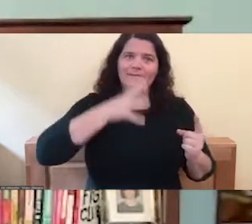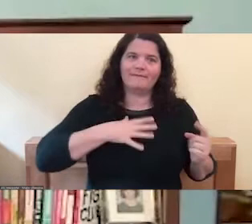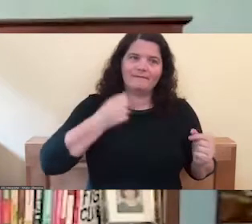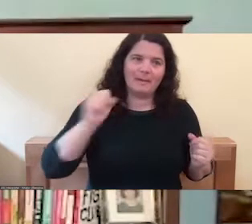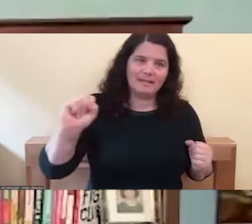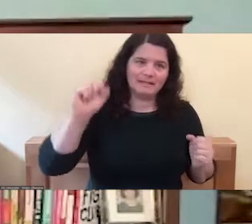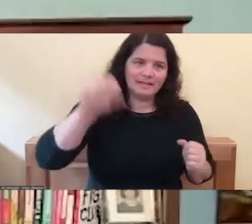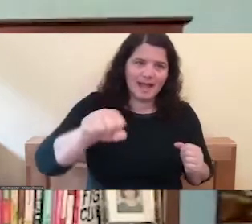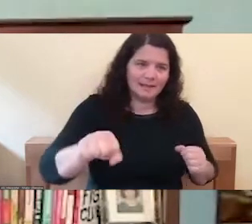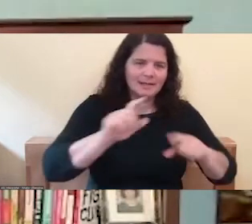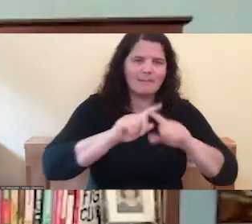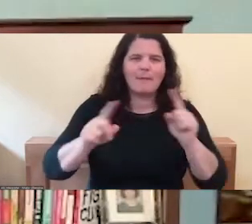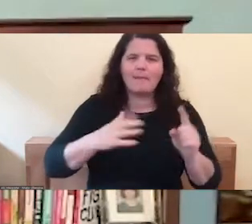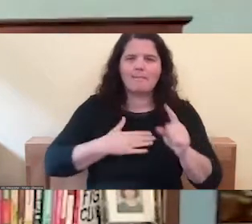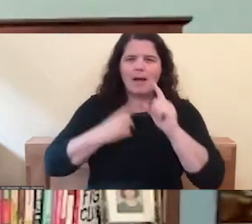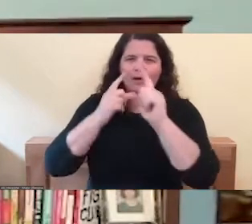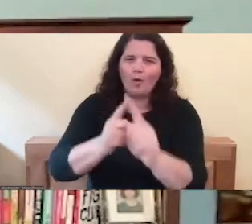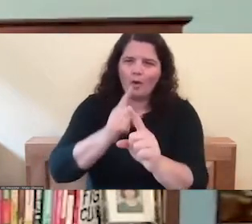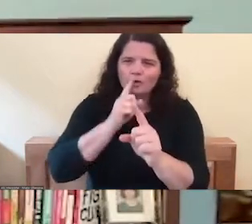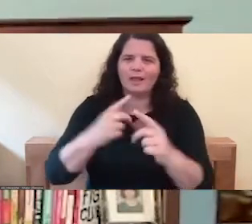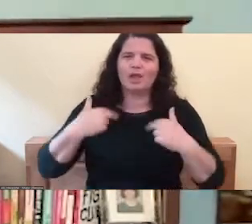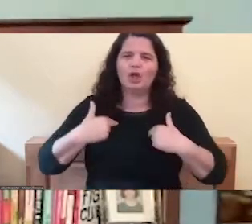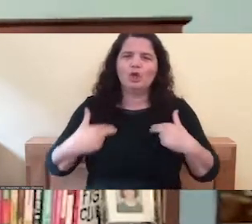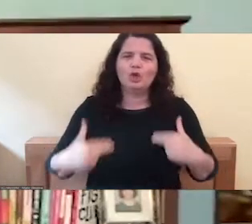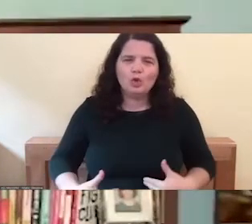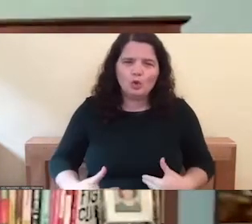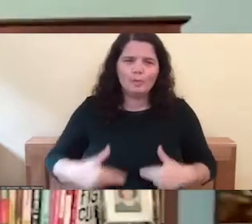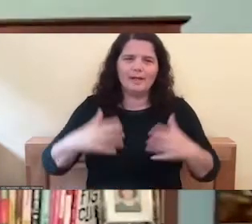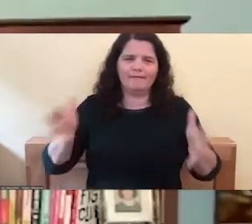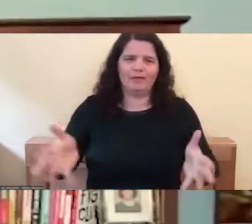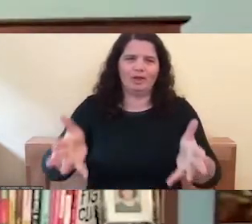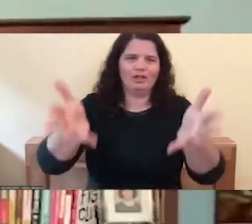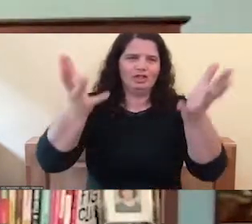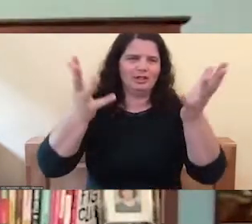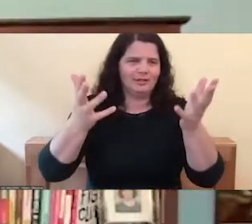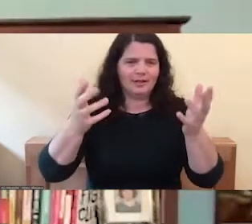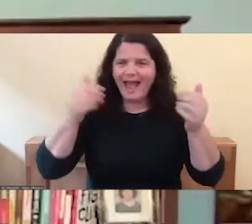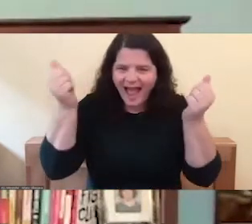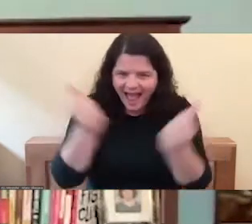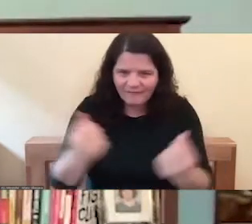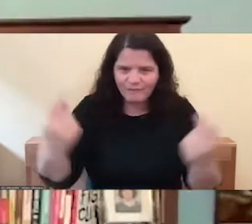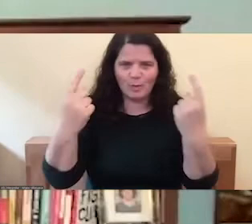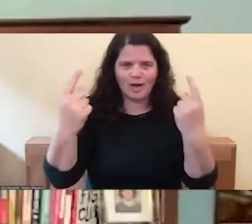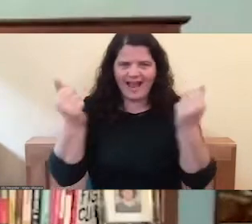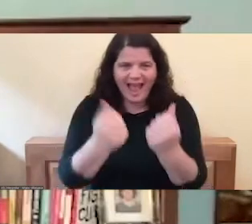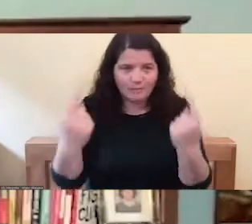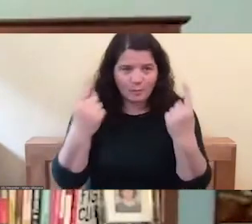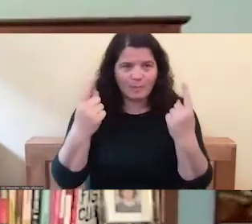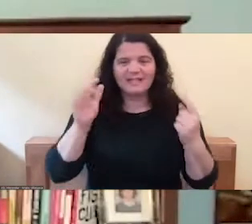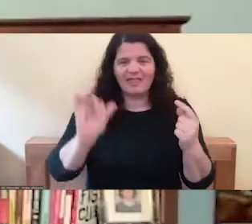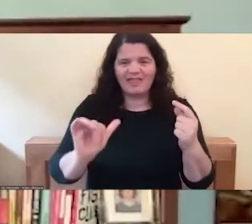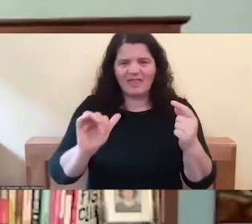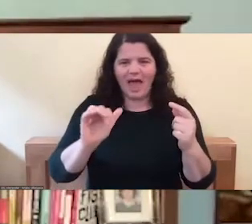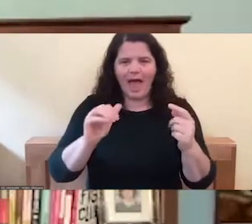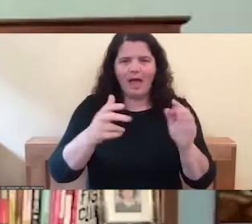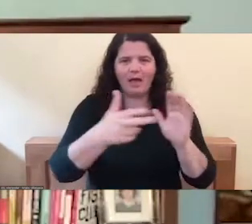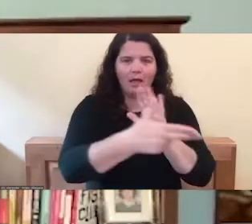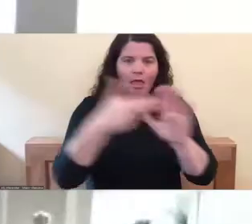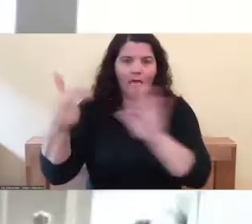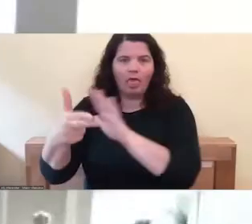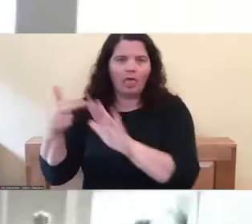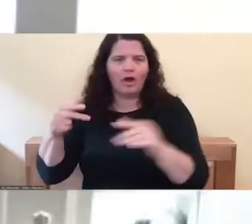what's motivating me, human flourishing for everyone, because everyone is harmed by this, not just women.